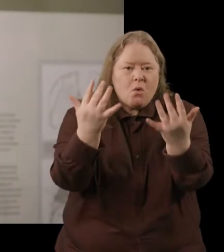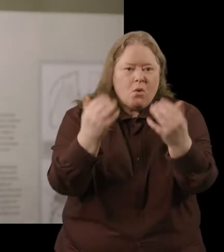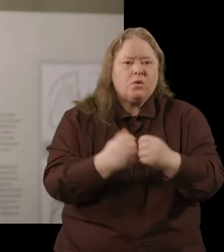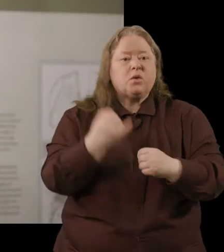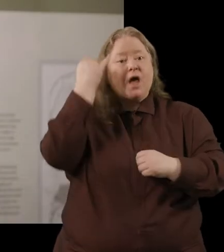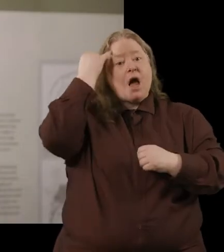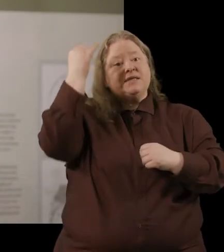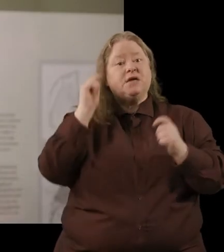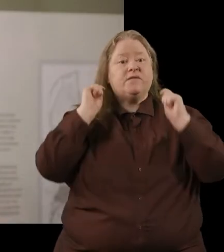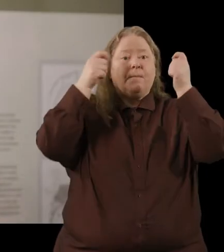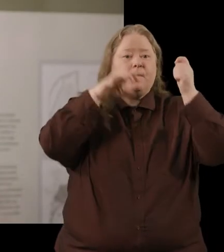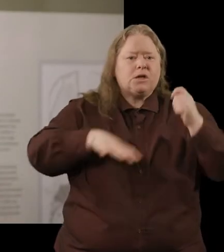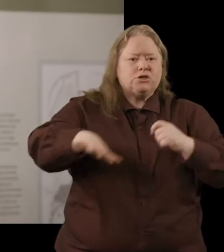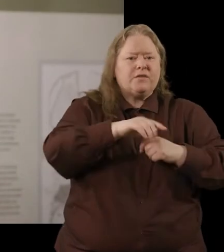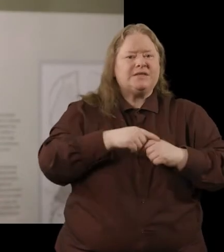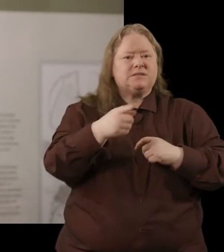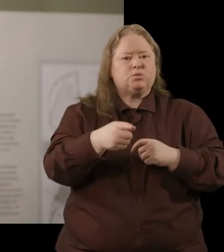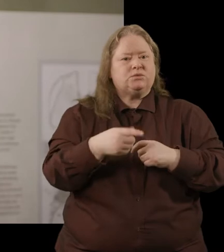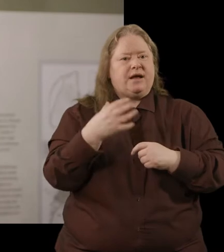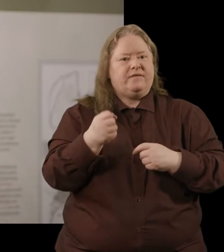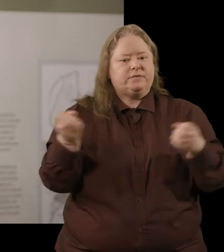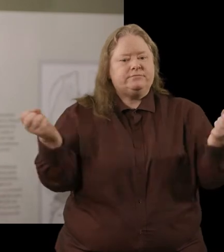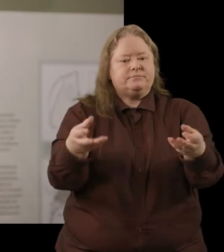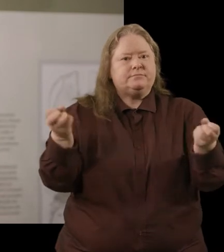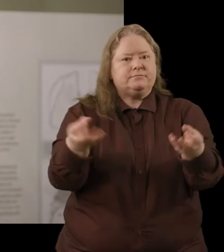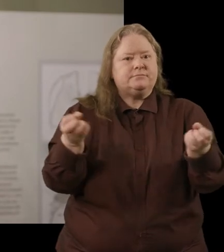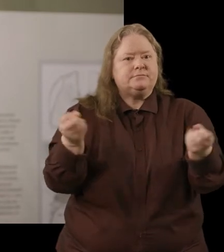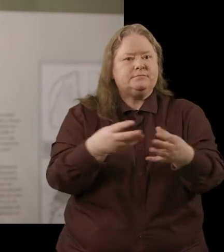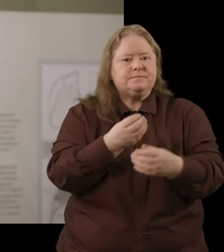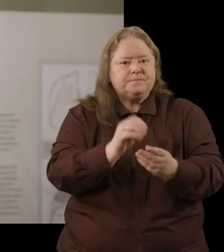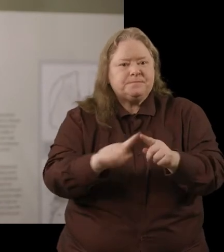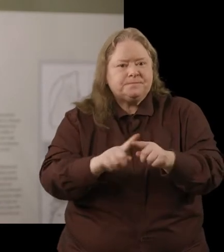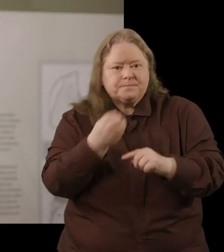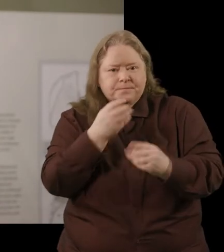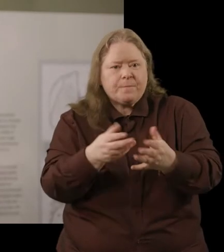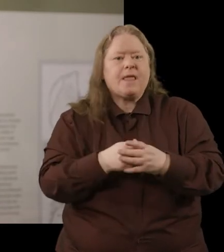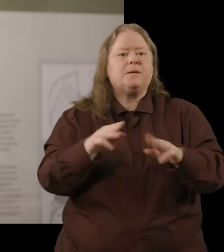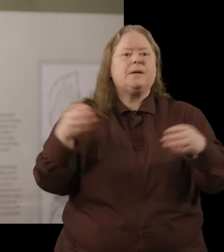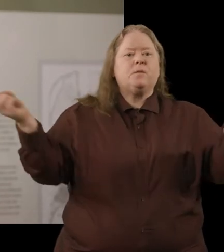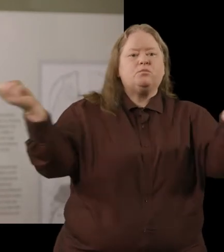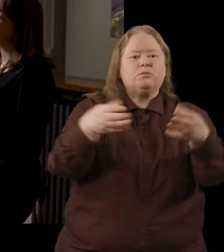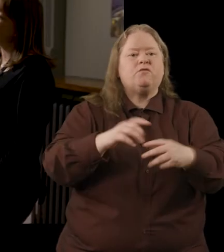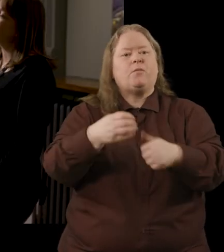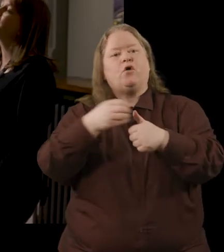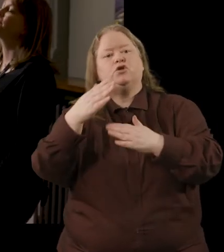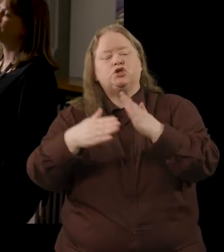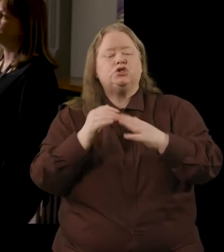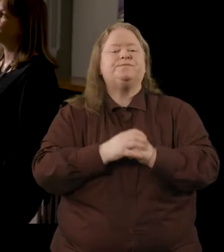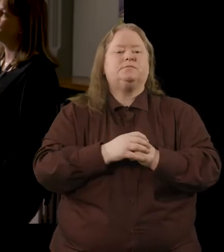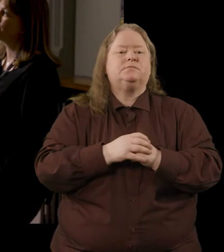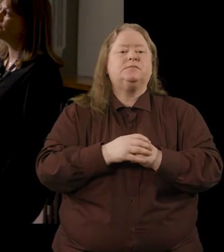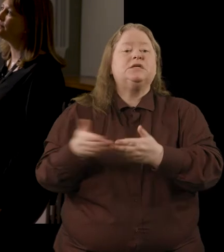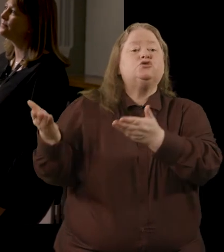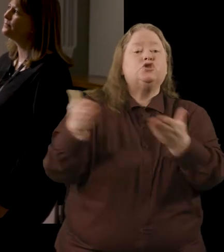idea of a monastery and was that it was provisioned with that people were bringing food to it from outside from the other churches the introduction of